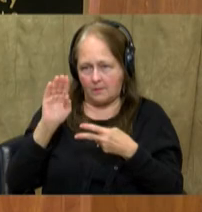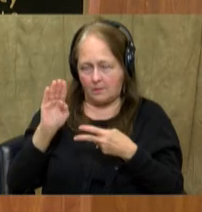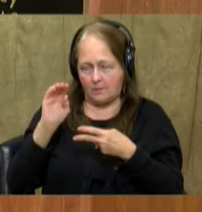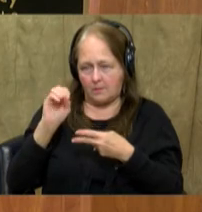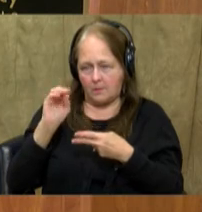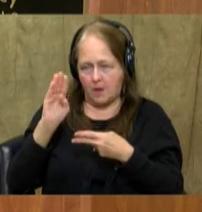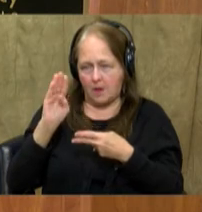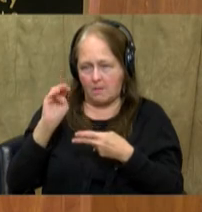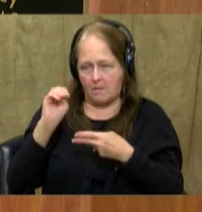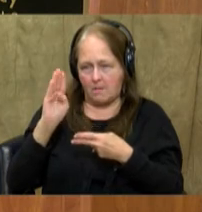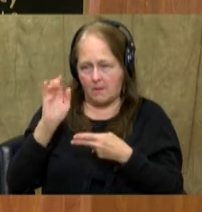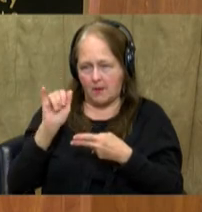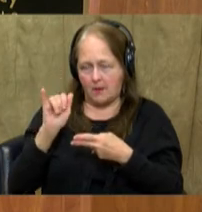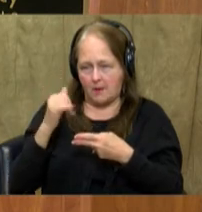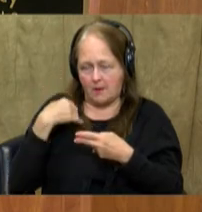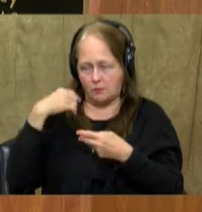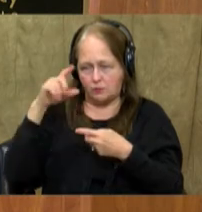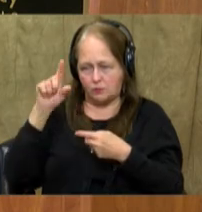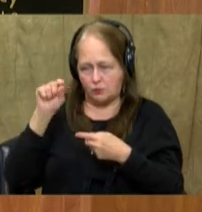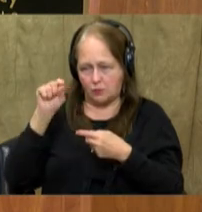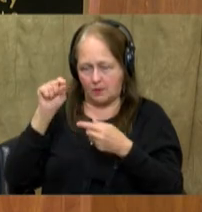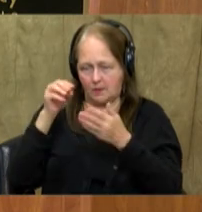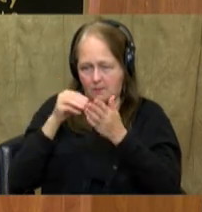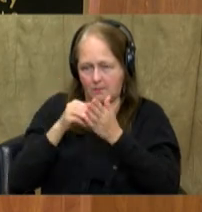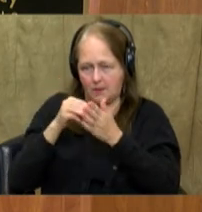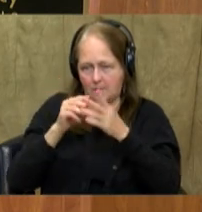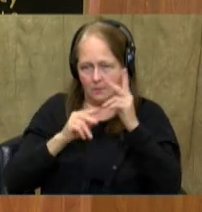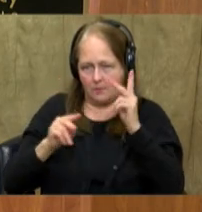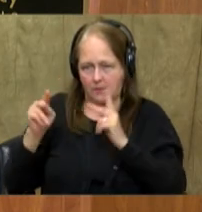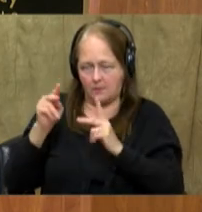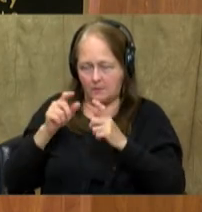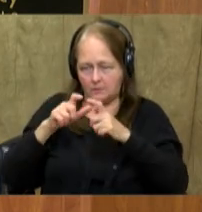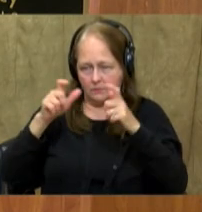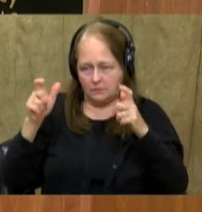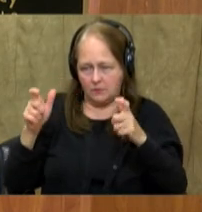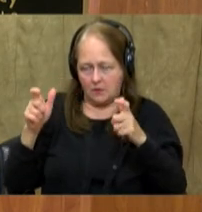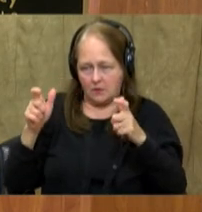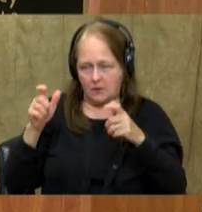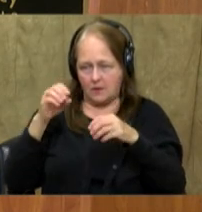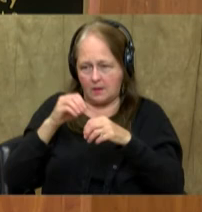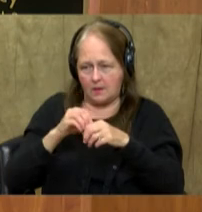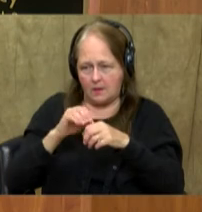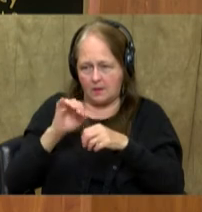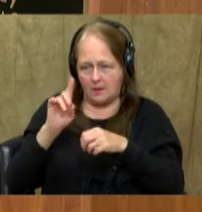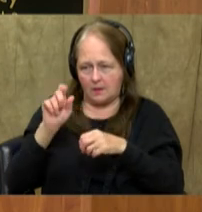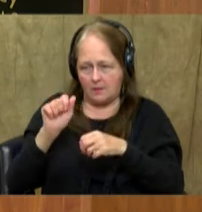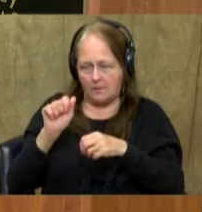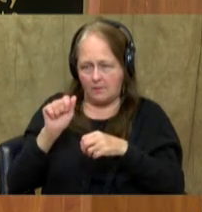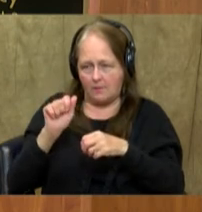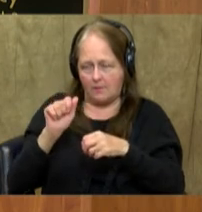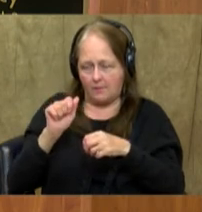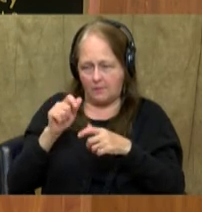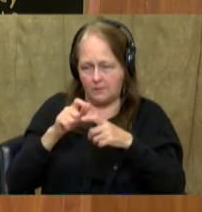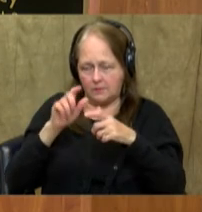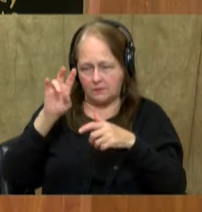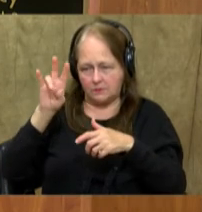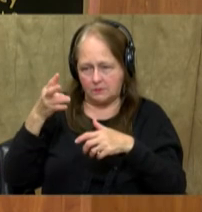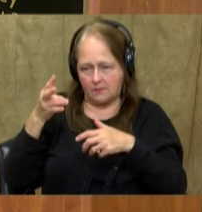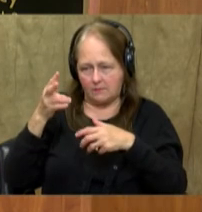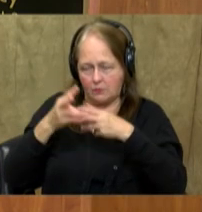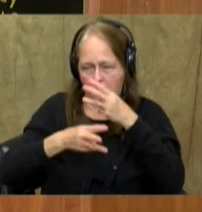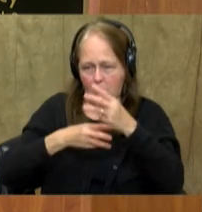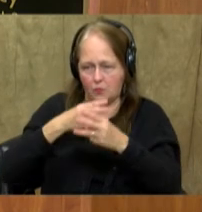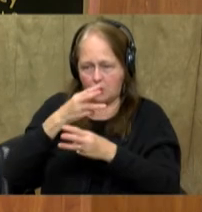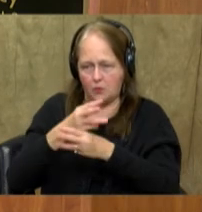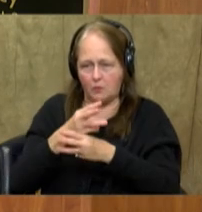Bombay. It has about 20 million people. It's the second largest urban site in India and the seventh in the world.